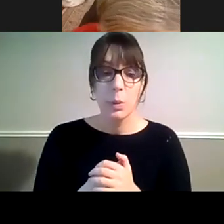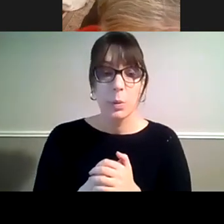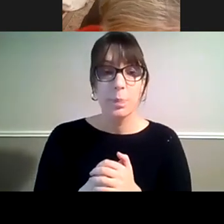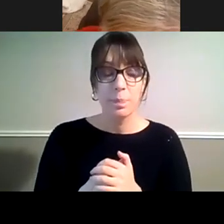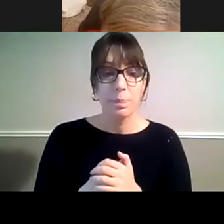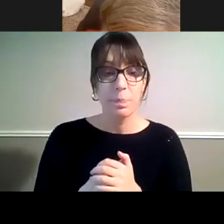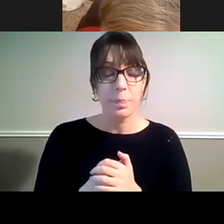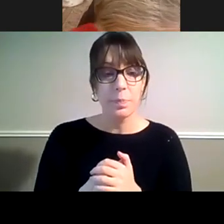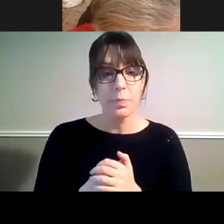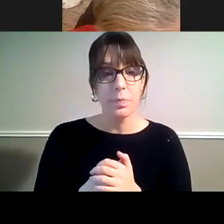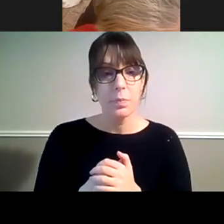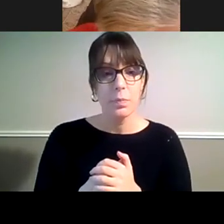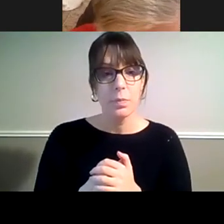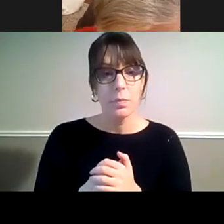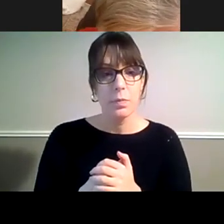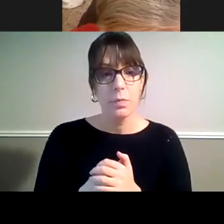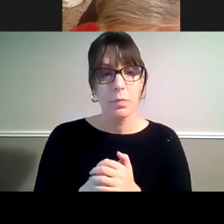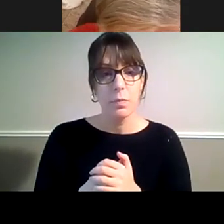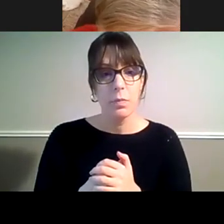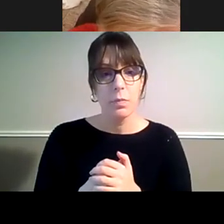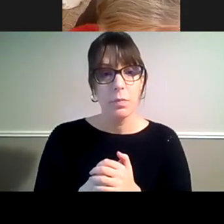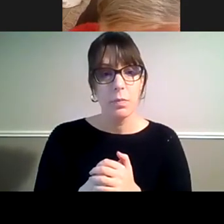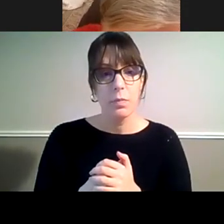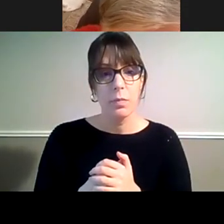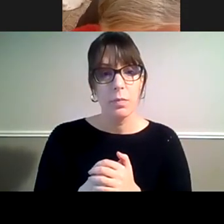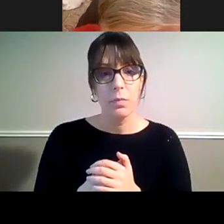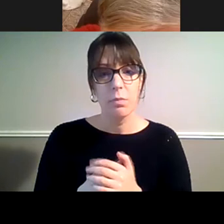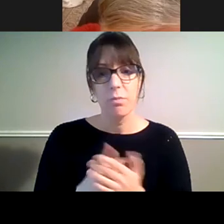just being around.